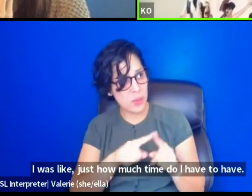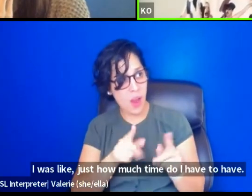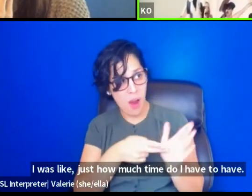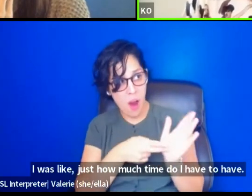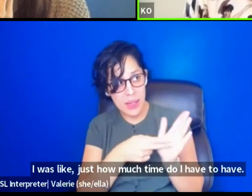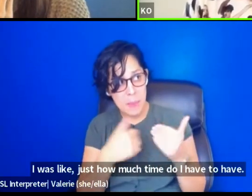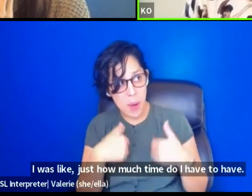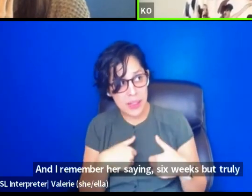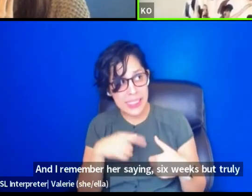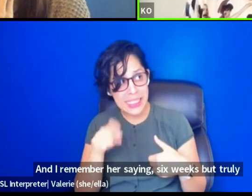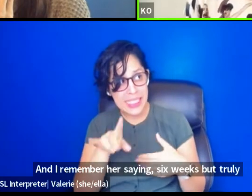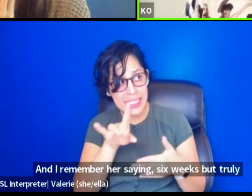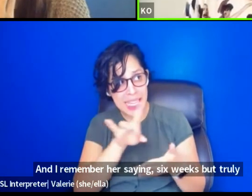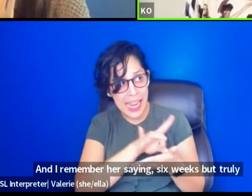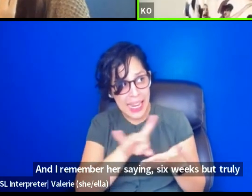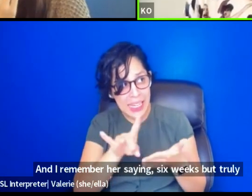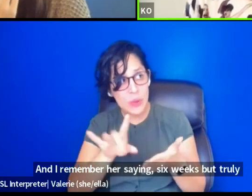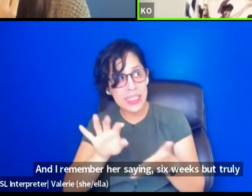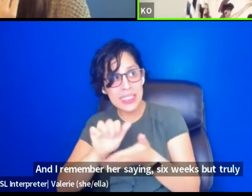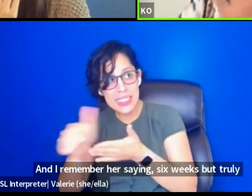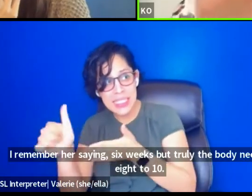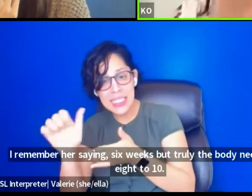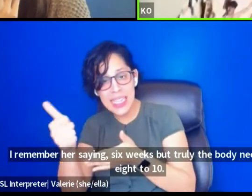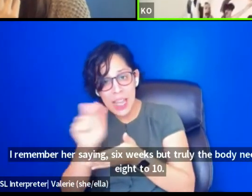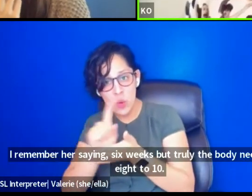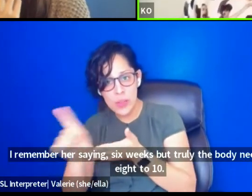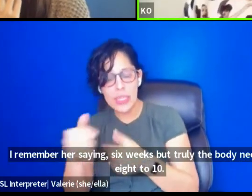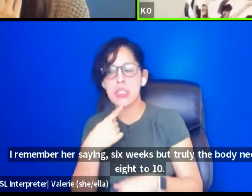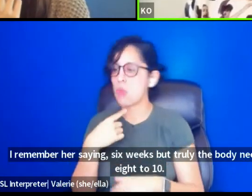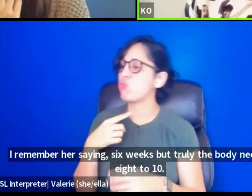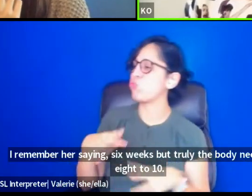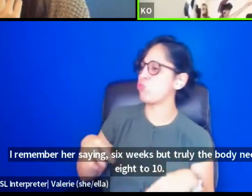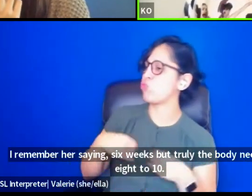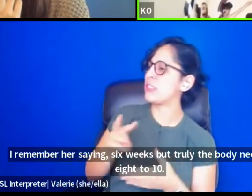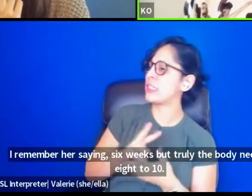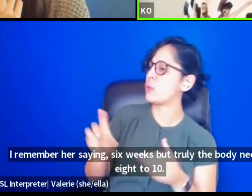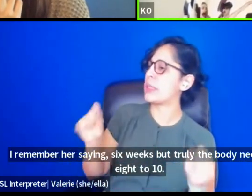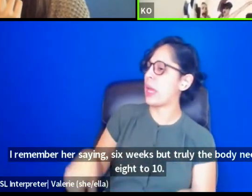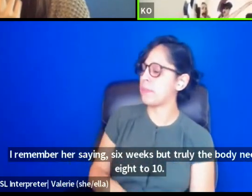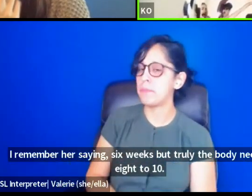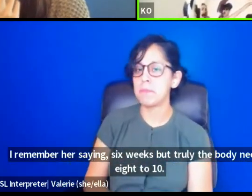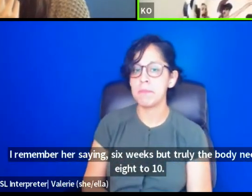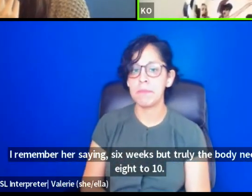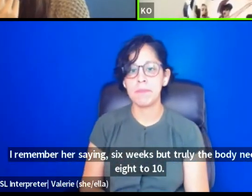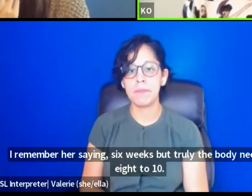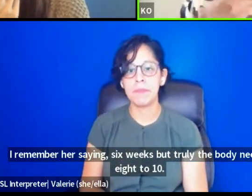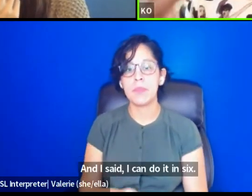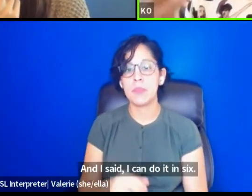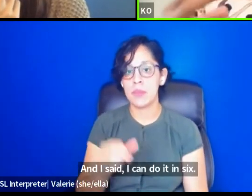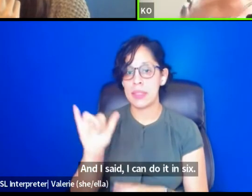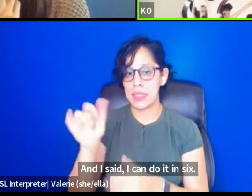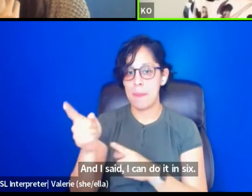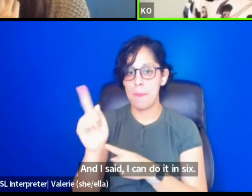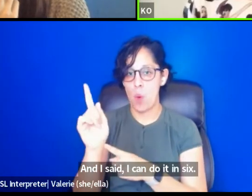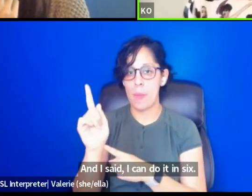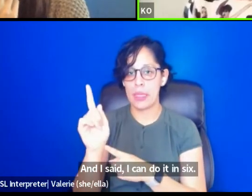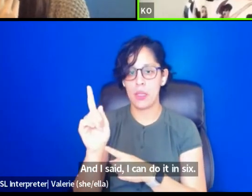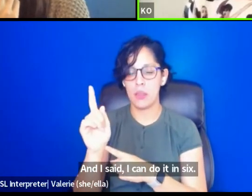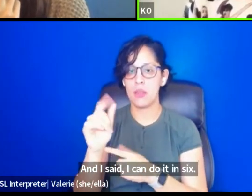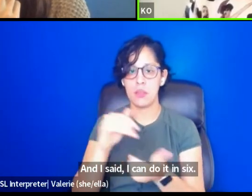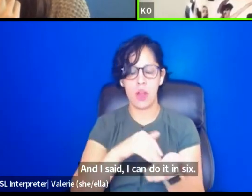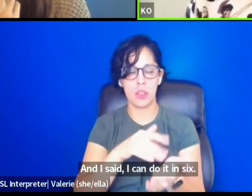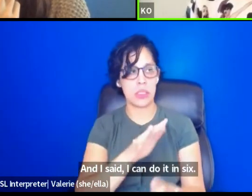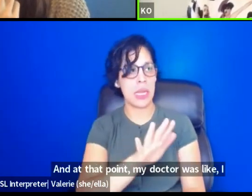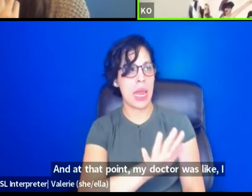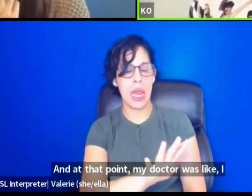the body needs eight to 10. Um, And I said, I can do it in six. And at that point, my doctor was